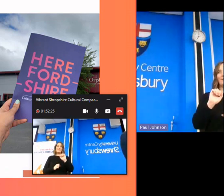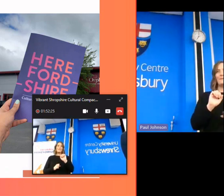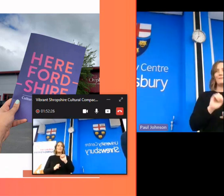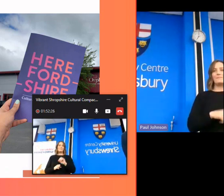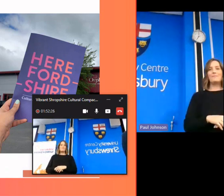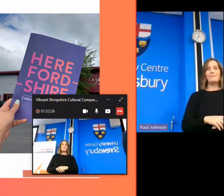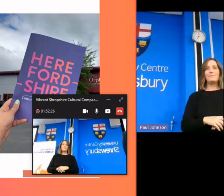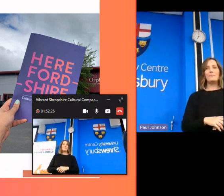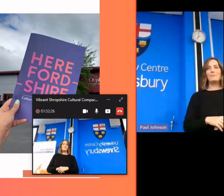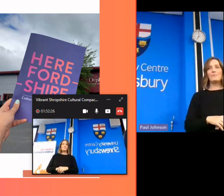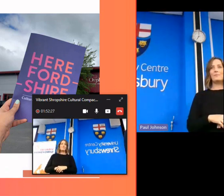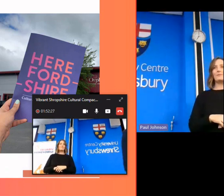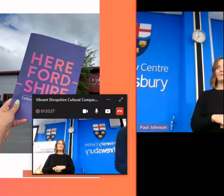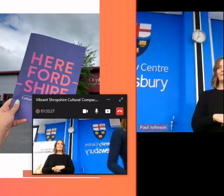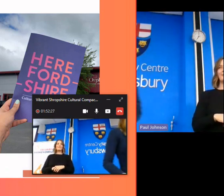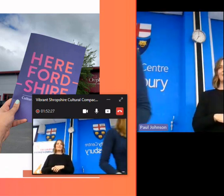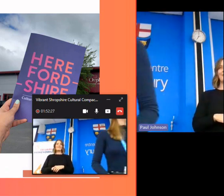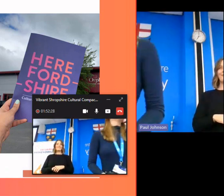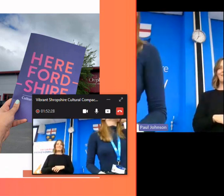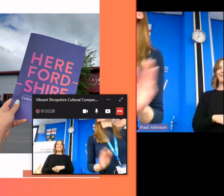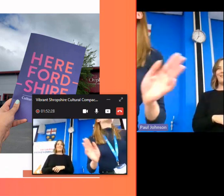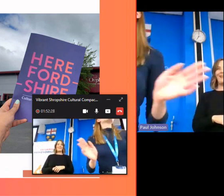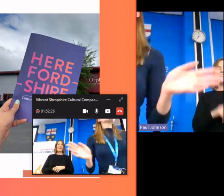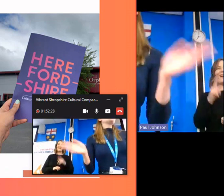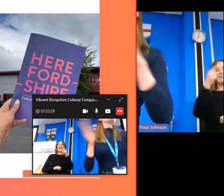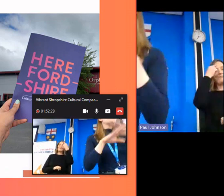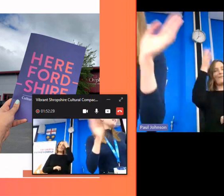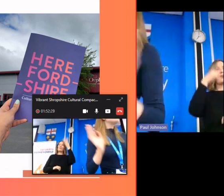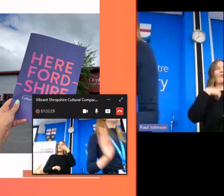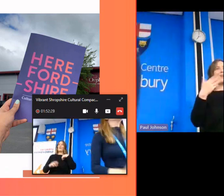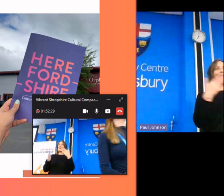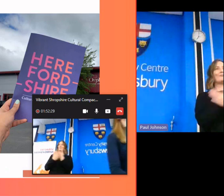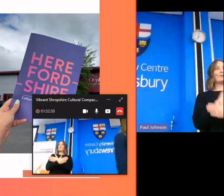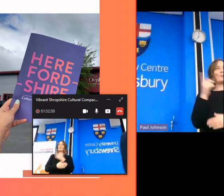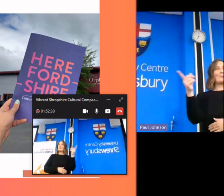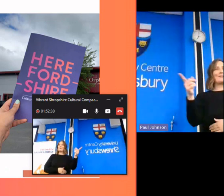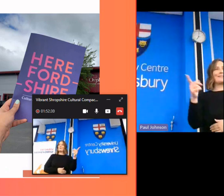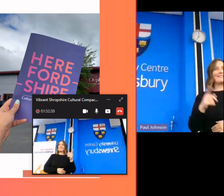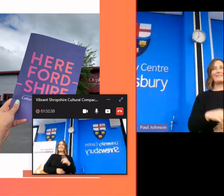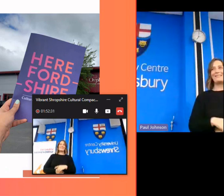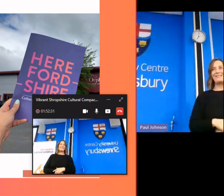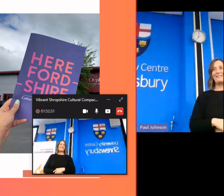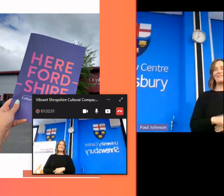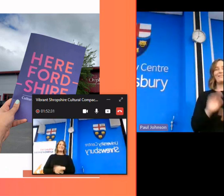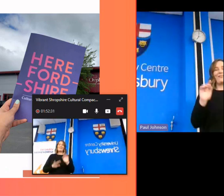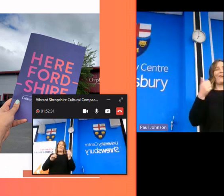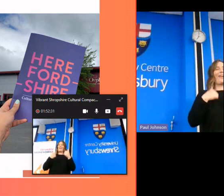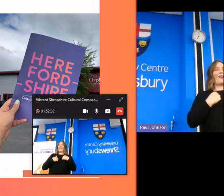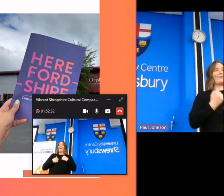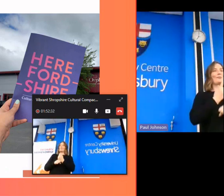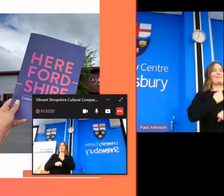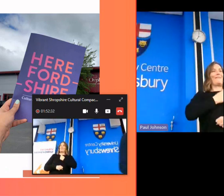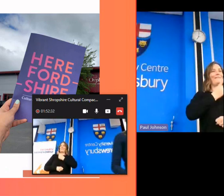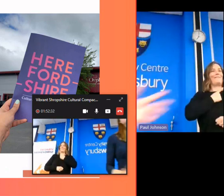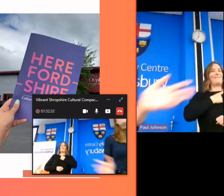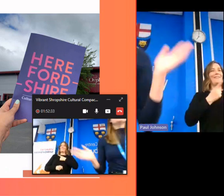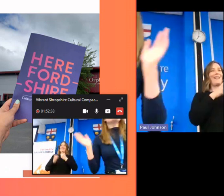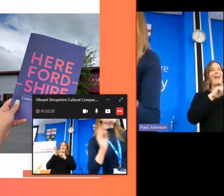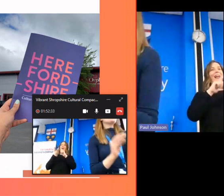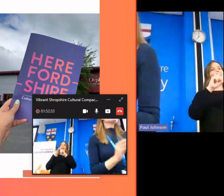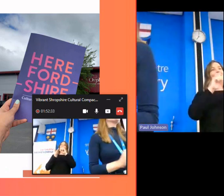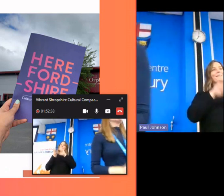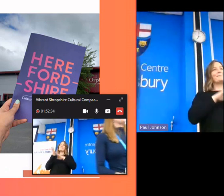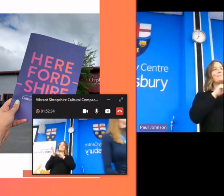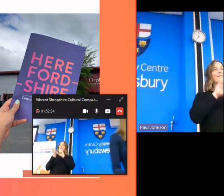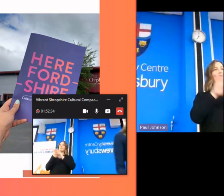was great yes don't want to have been introduced yes yes that's fine i'll do it it's okay i'll do it and so i'm alice